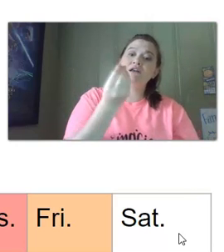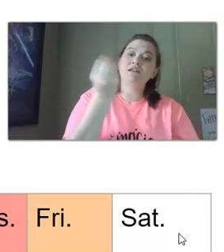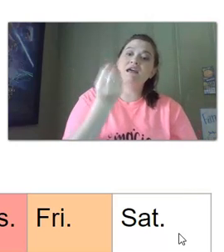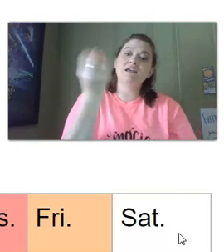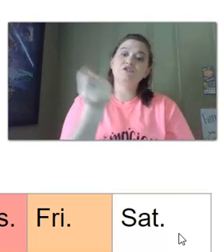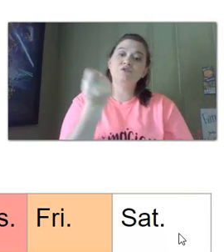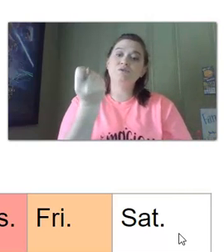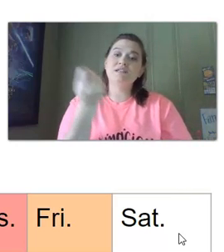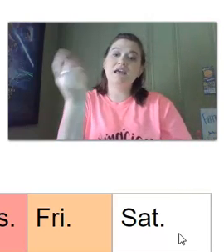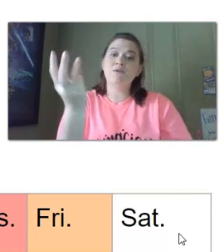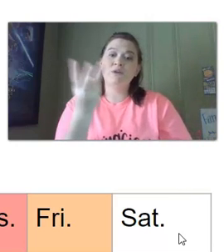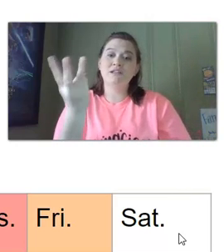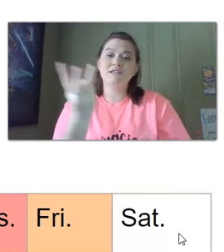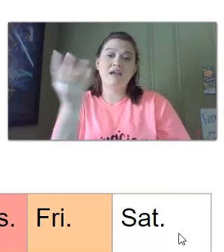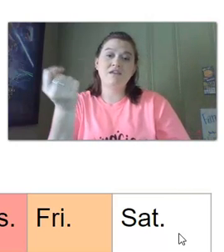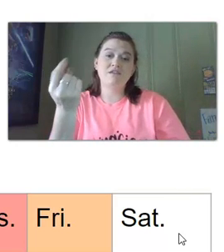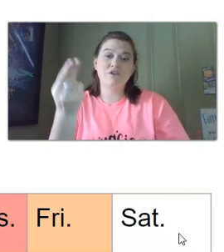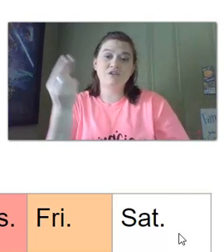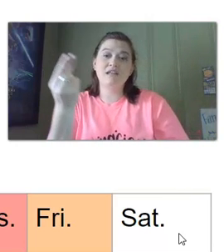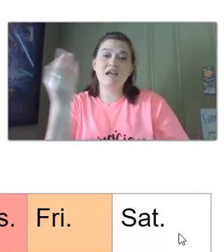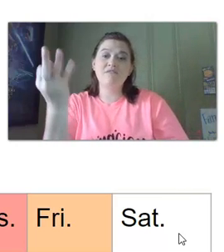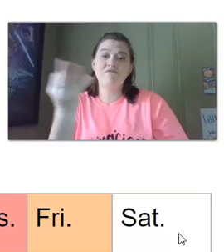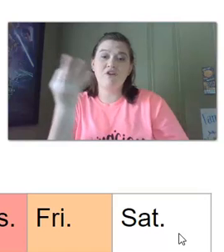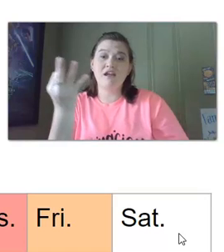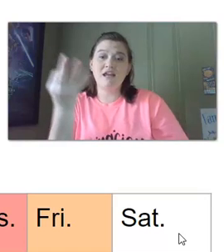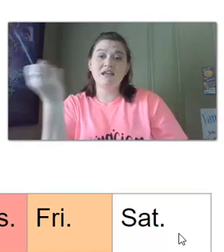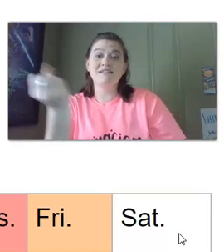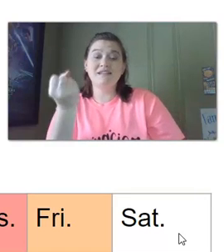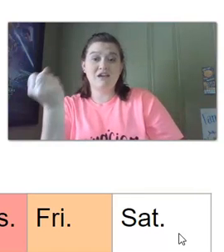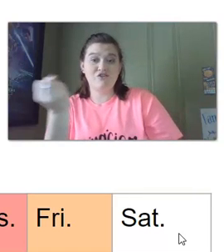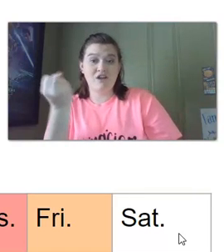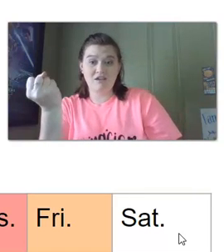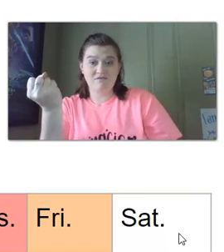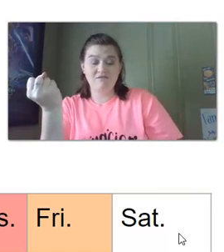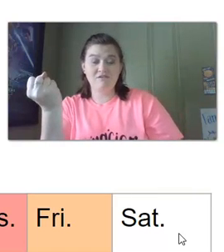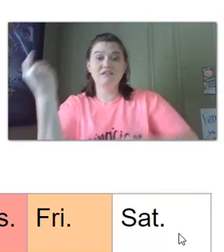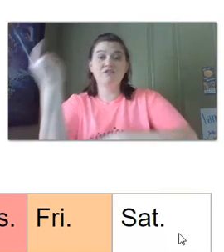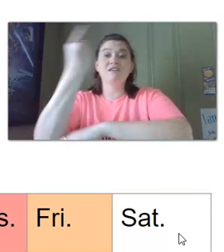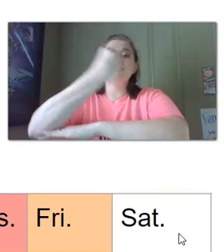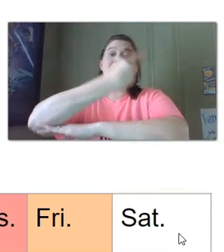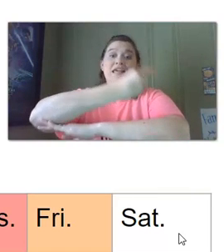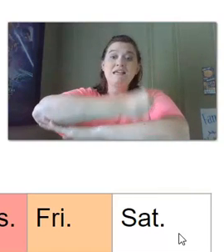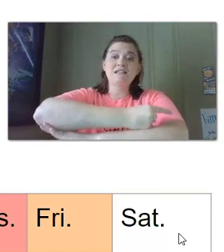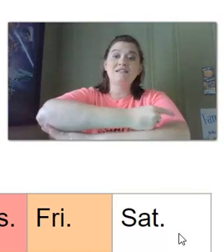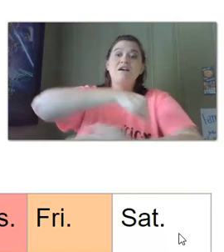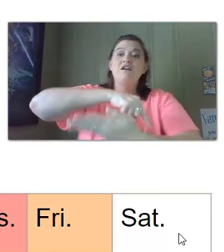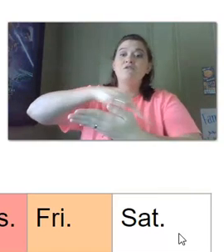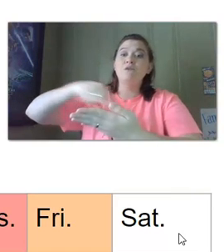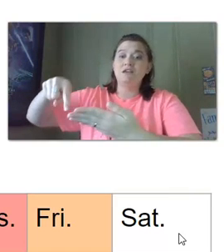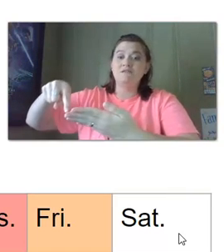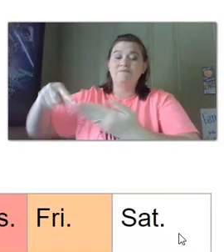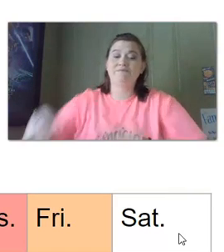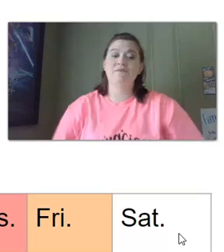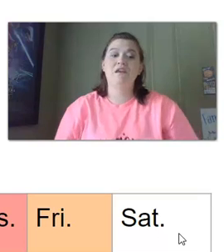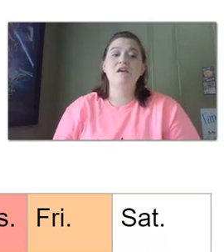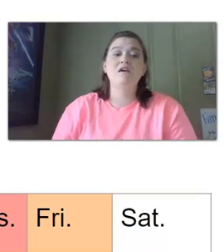sunday monday tuesday wednesday thursday friday saturday these are the days of